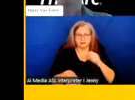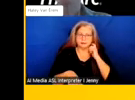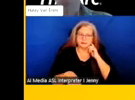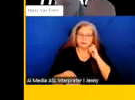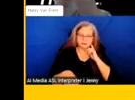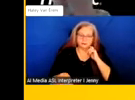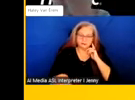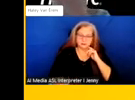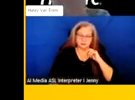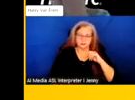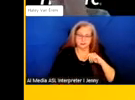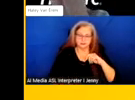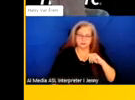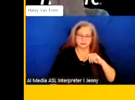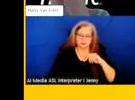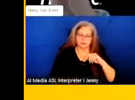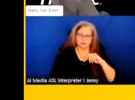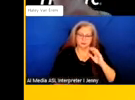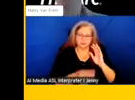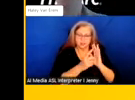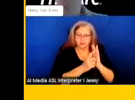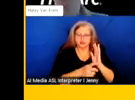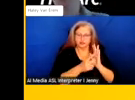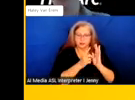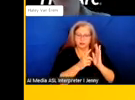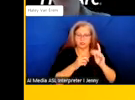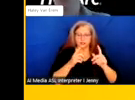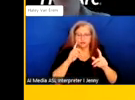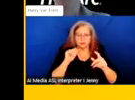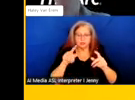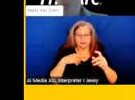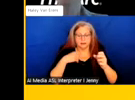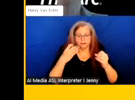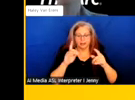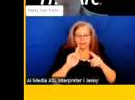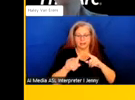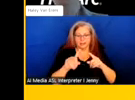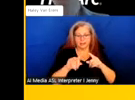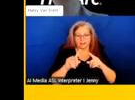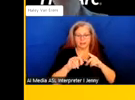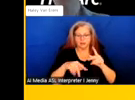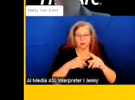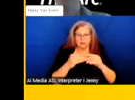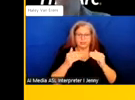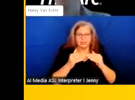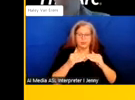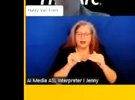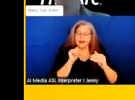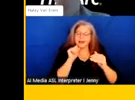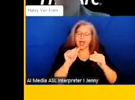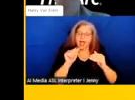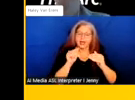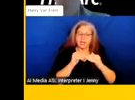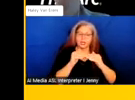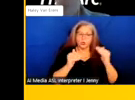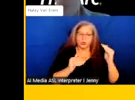And, you know, discrimination under the Americans with Disabilities Act takes a number of different forms, includes unequal treatment, and that can